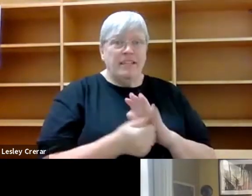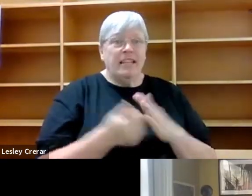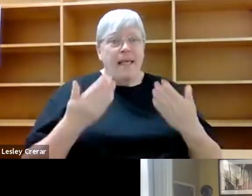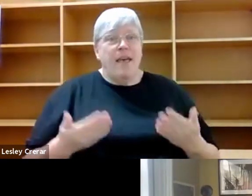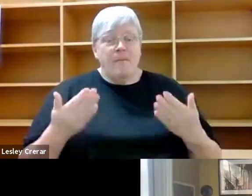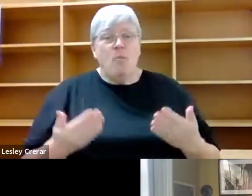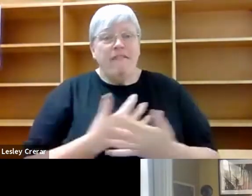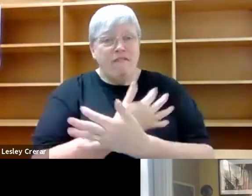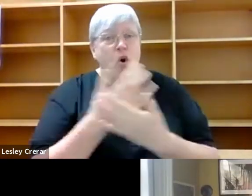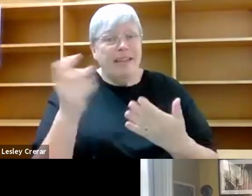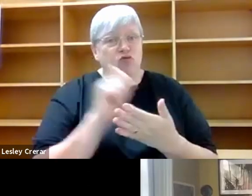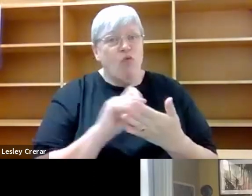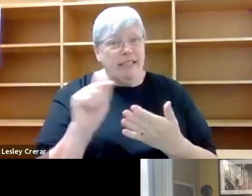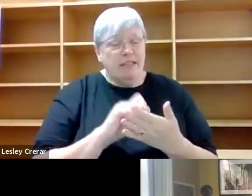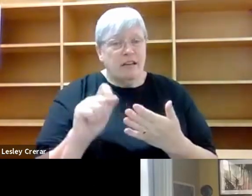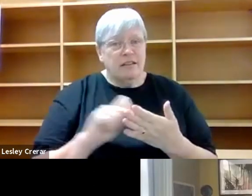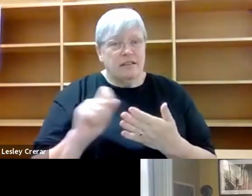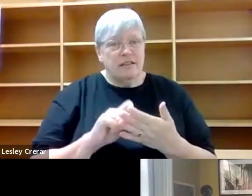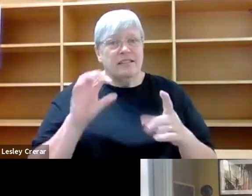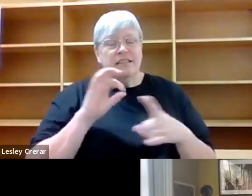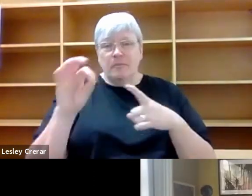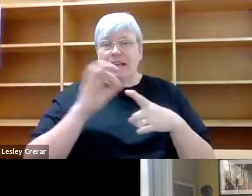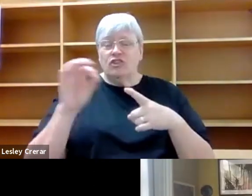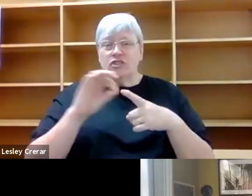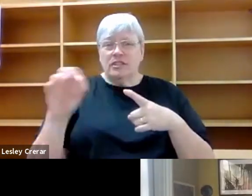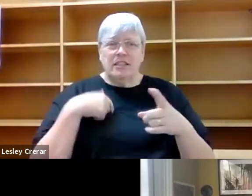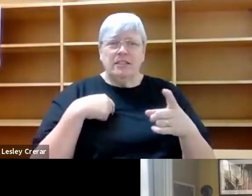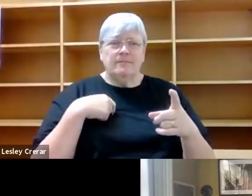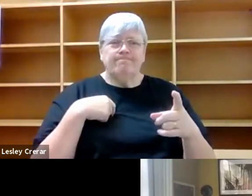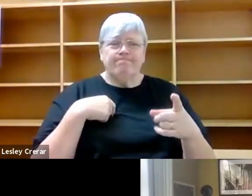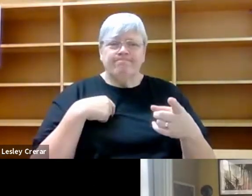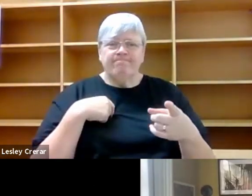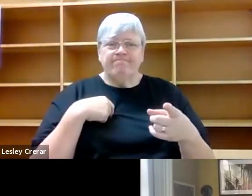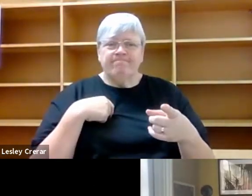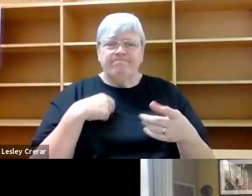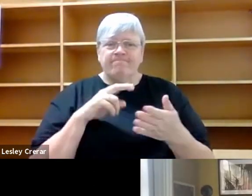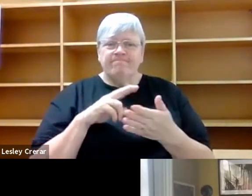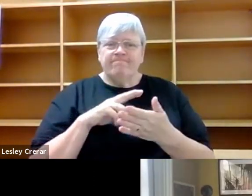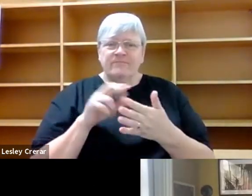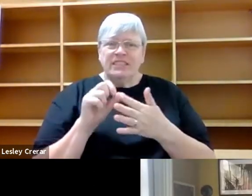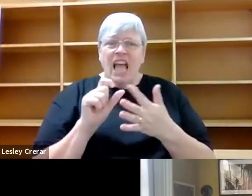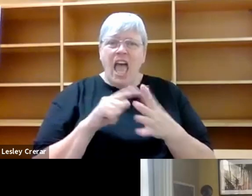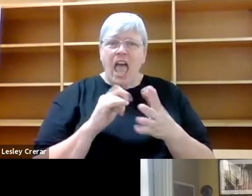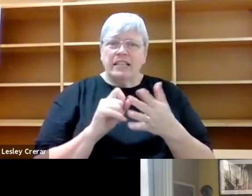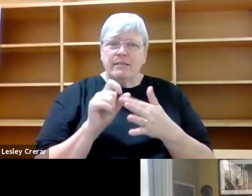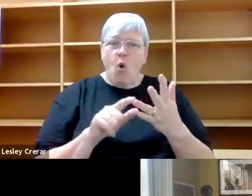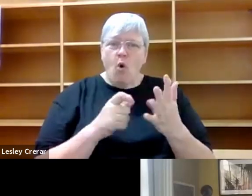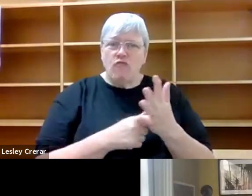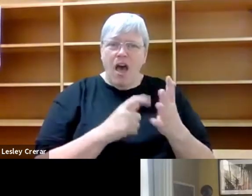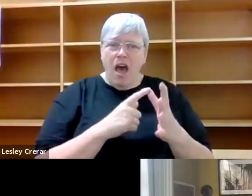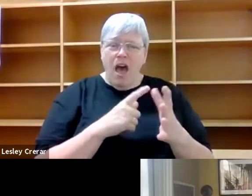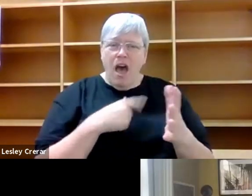a lot of writers, um, especially diaspora writers who I think, you know, very naturally gravitate to writing with multiple languages. Um,